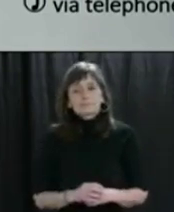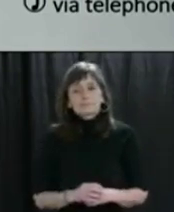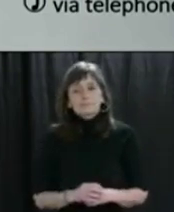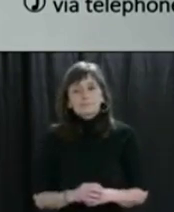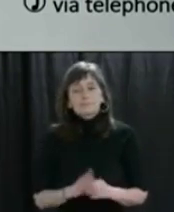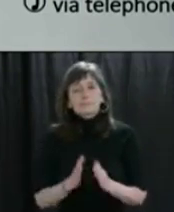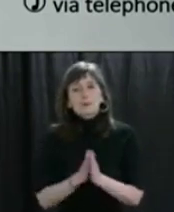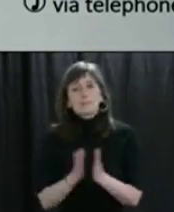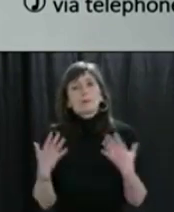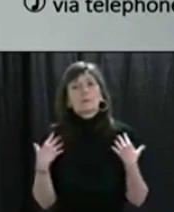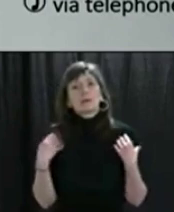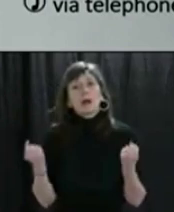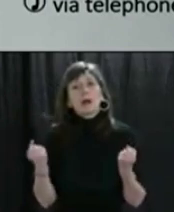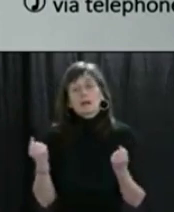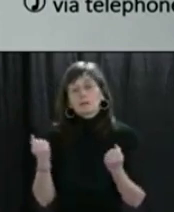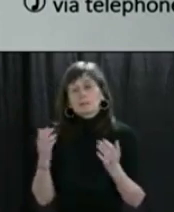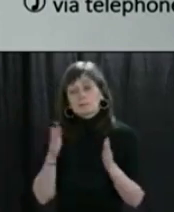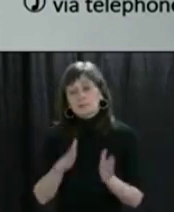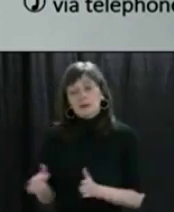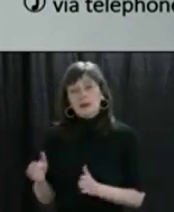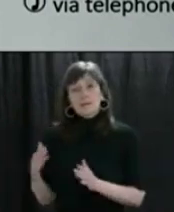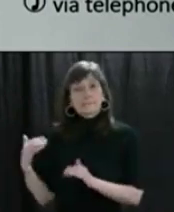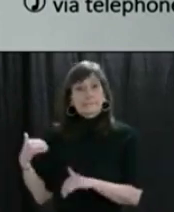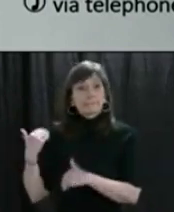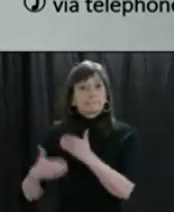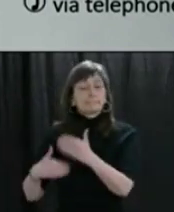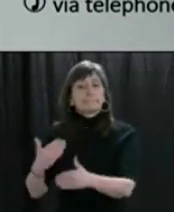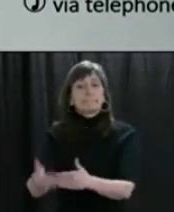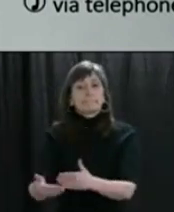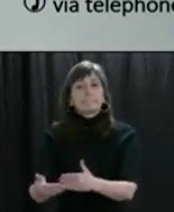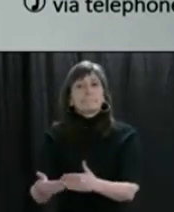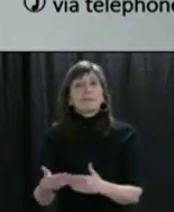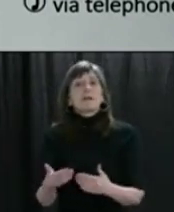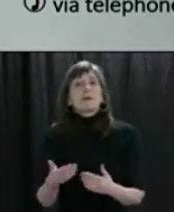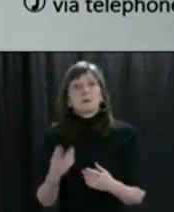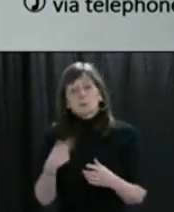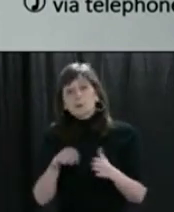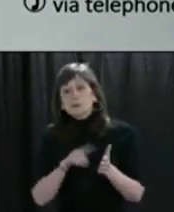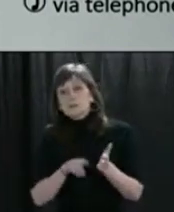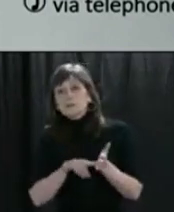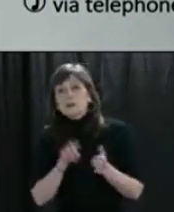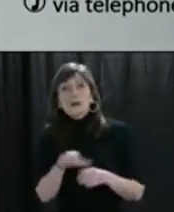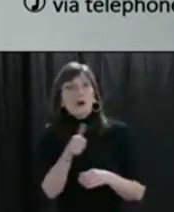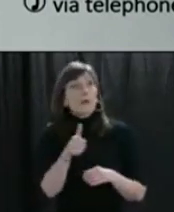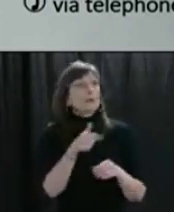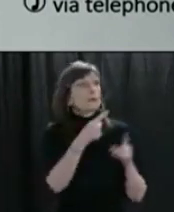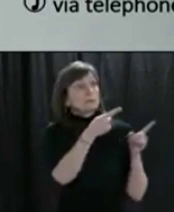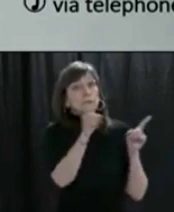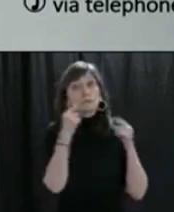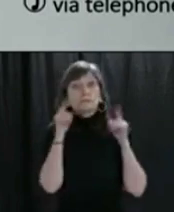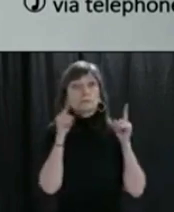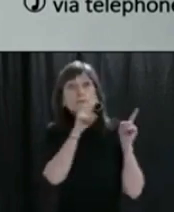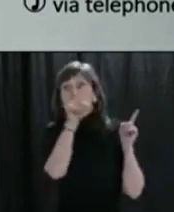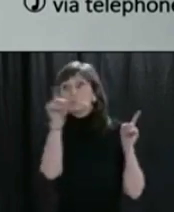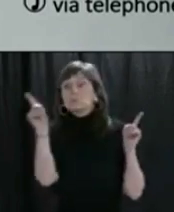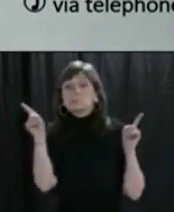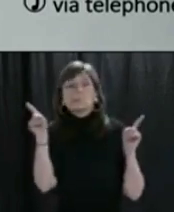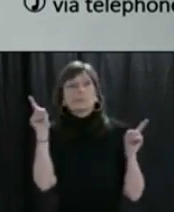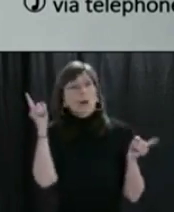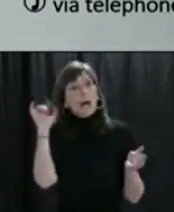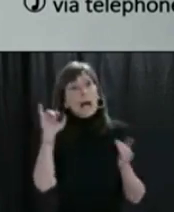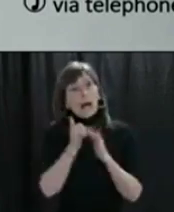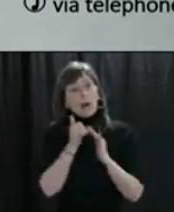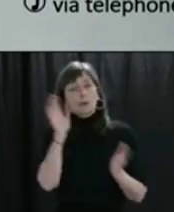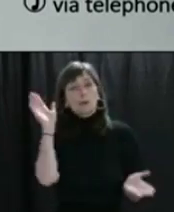The public health measures we have in place are based on the evidence of what has worked elsewhere to reduce the spread of the virus. We are learning from